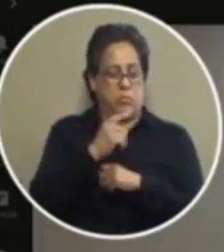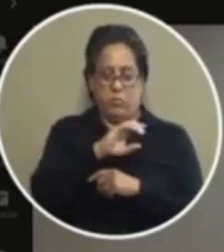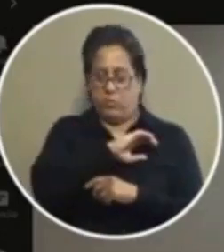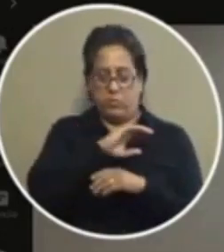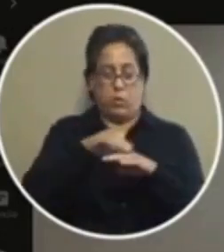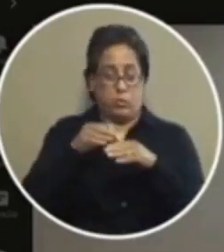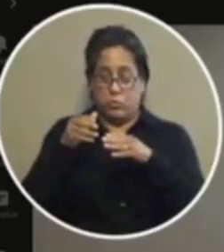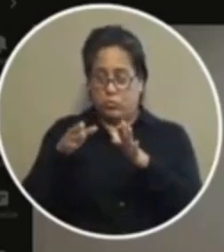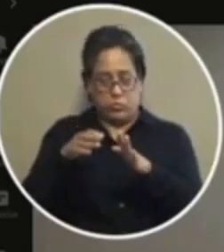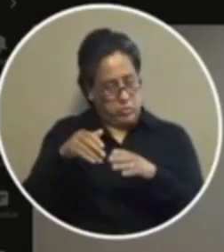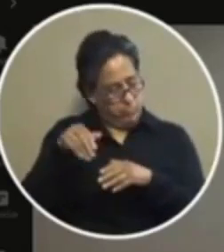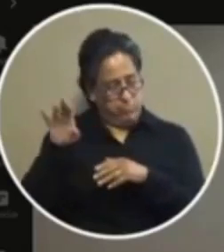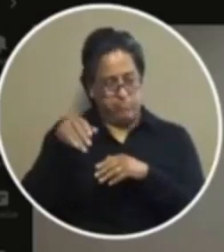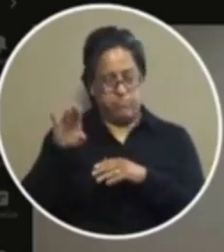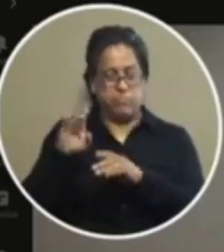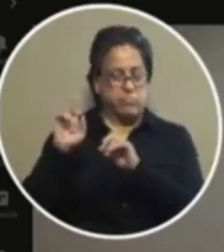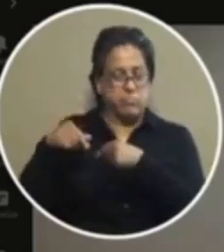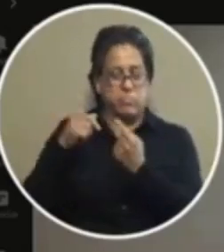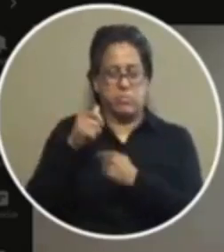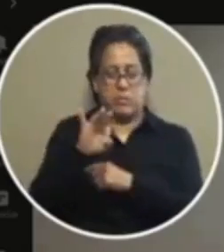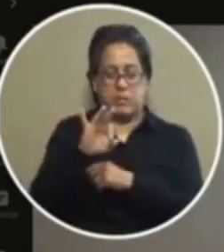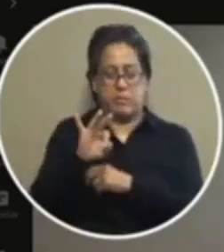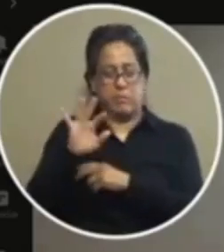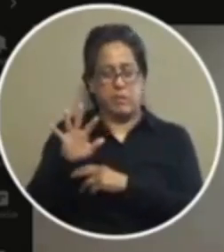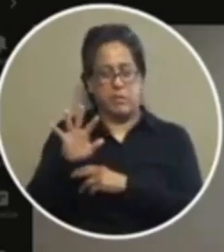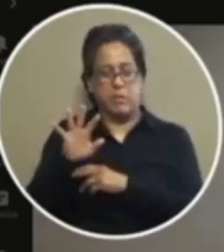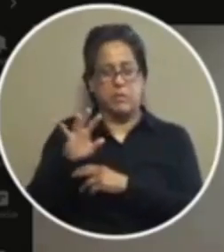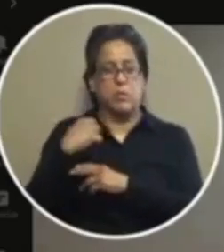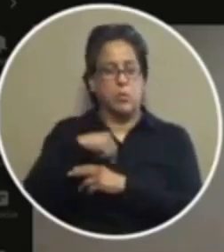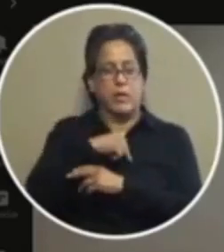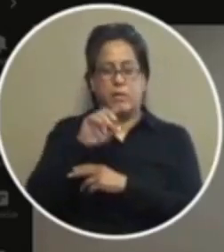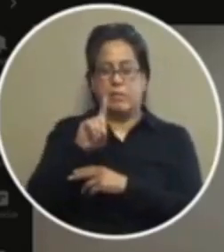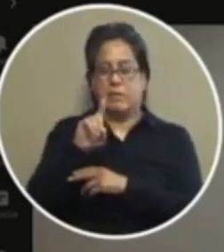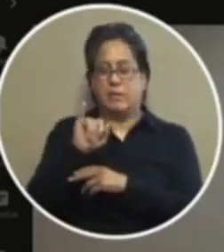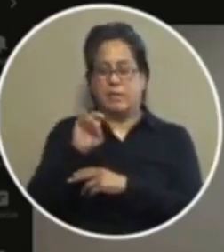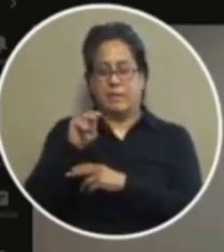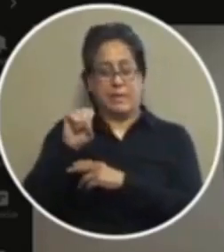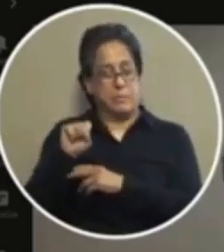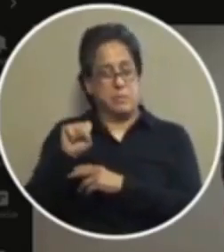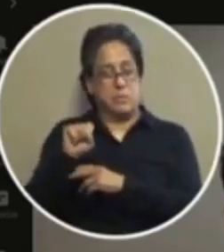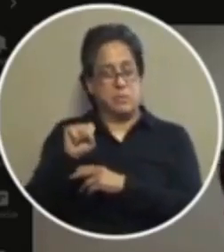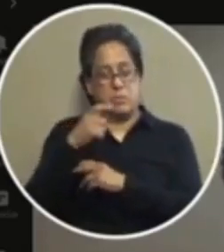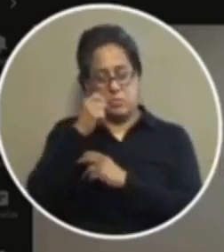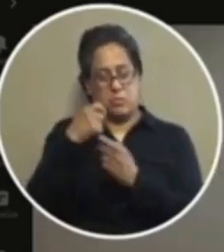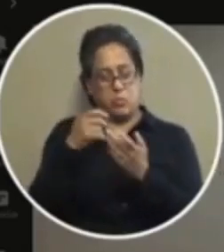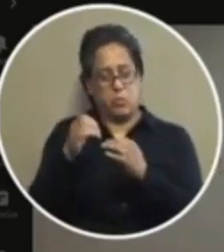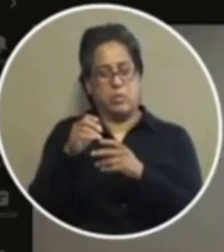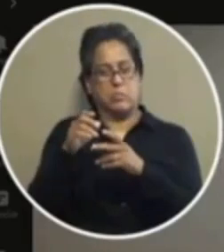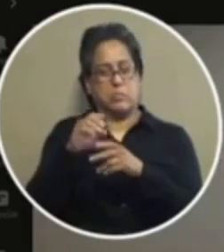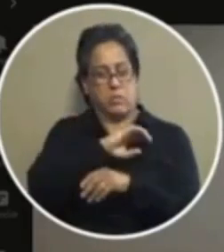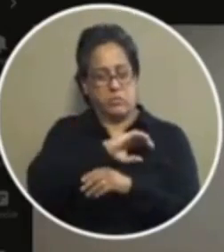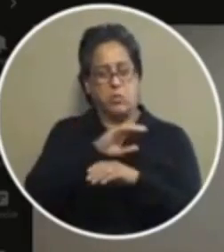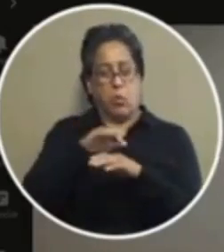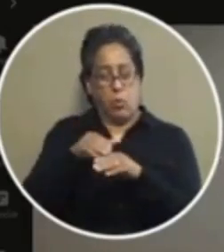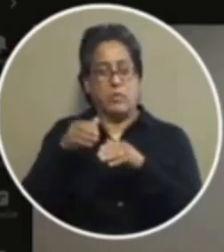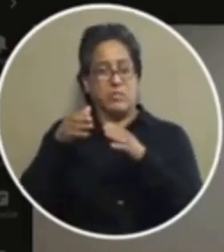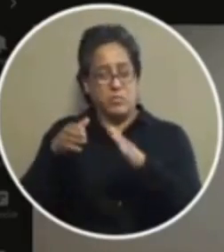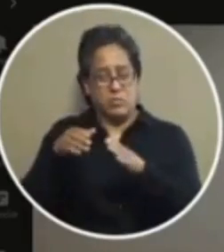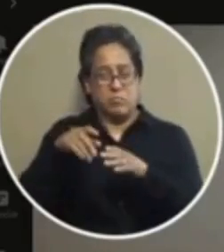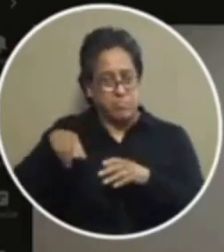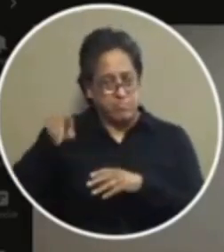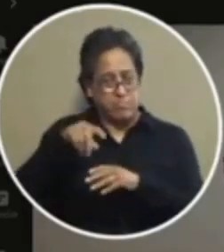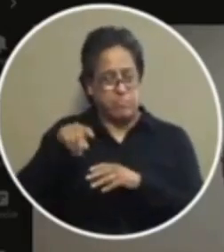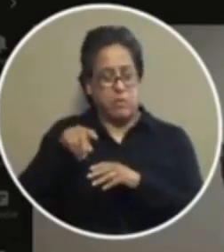street that's why we have since 1995 we've had our dims program i'm for putting officers on the street but what you're envisioning is